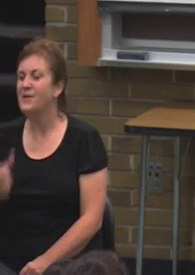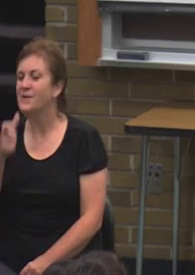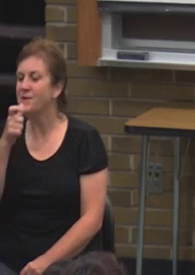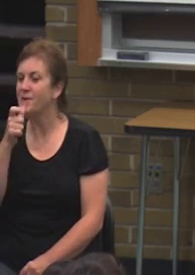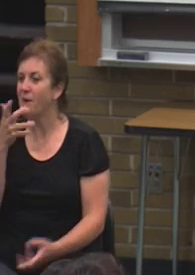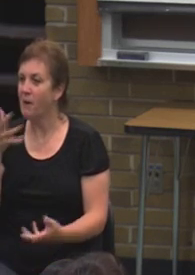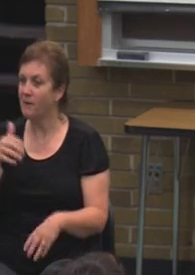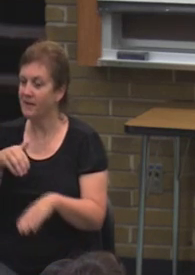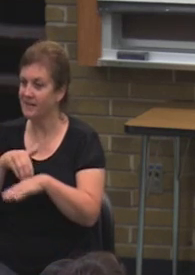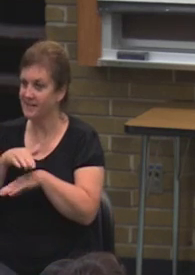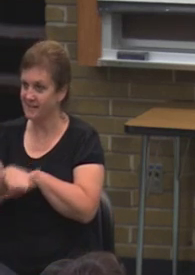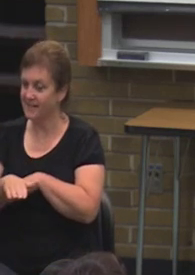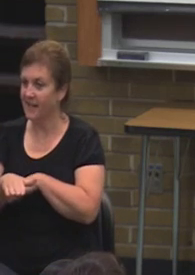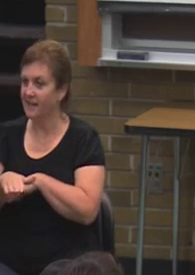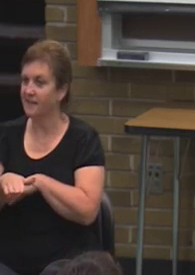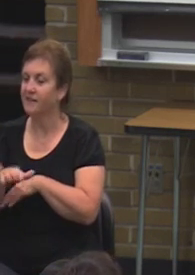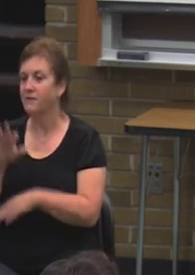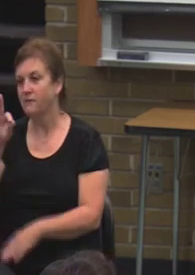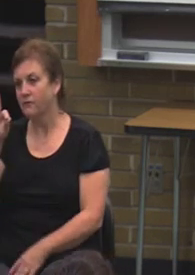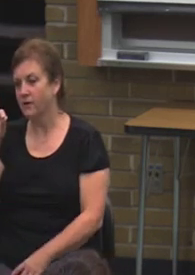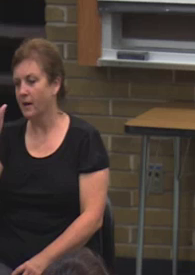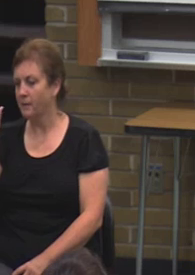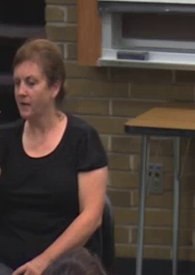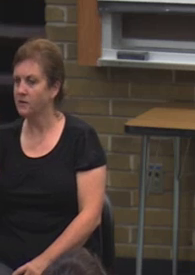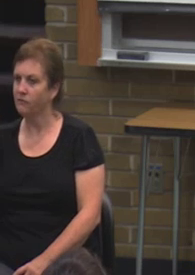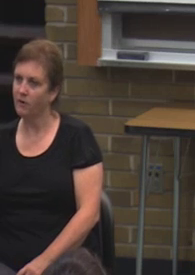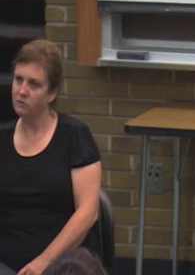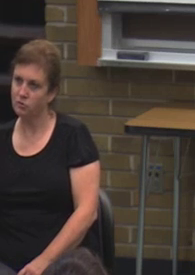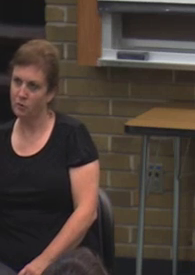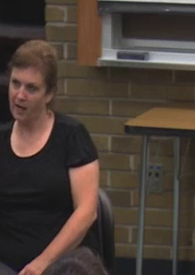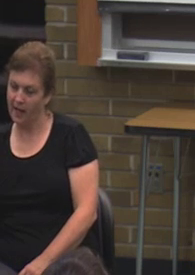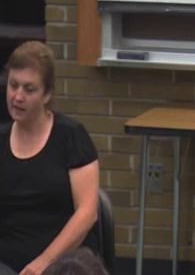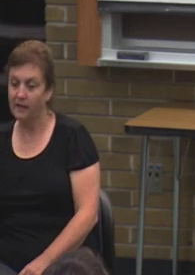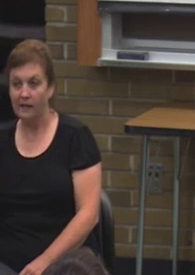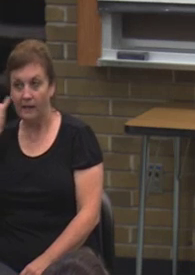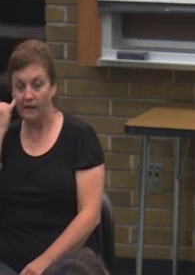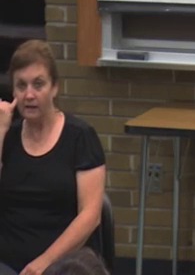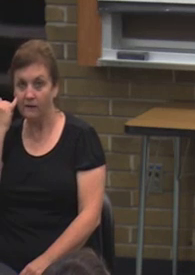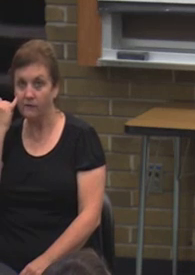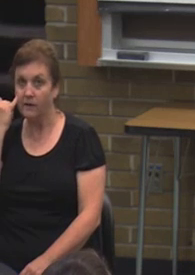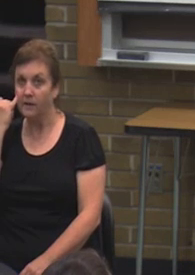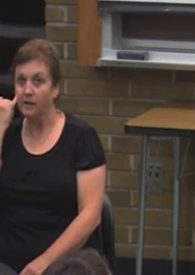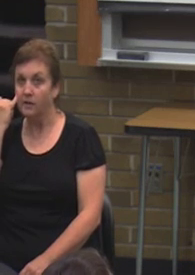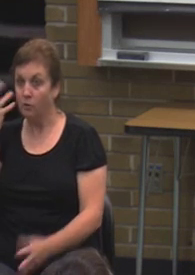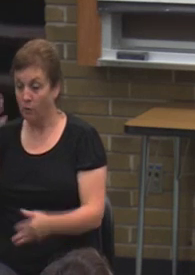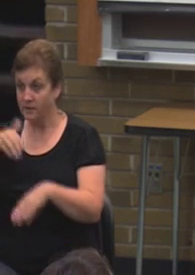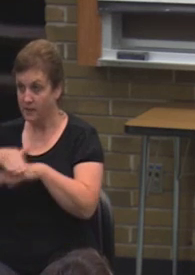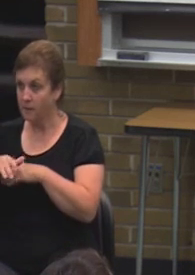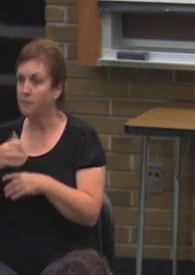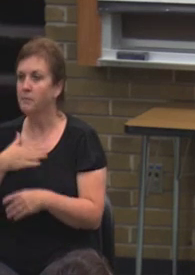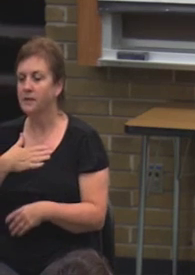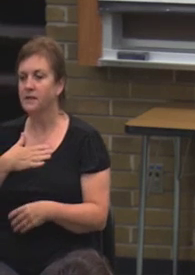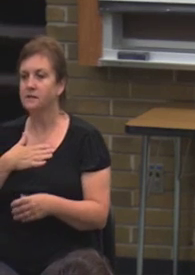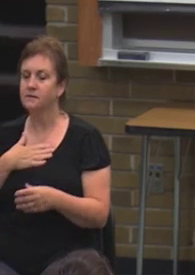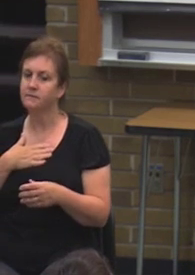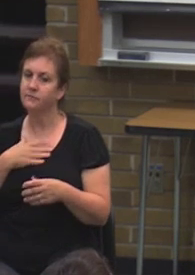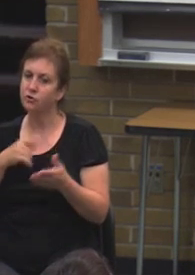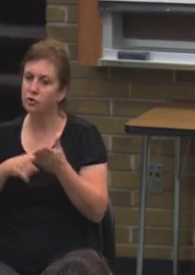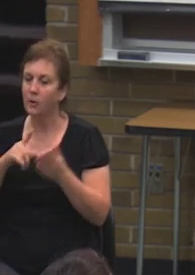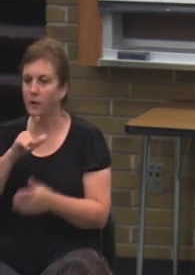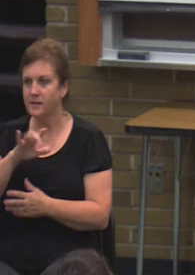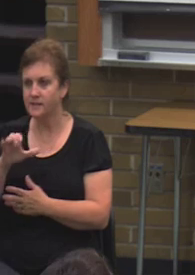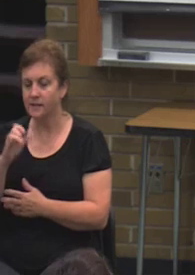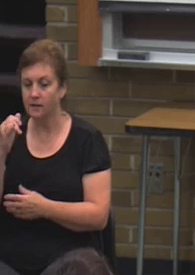application for federal student aid, if you have not followed up with Lansing Community College, please do so as soon as possible to check on the status of your application.